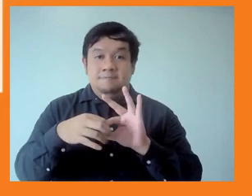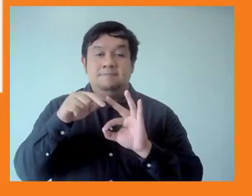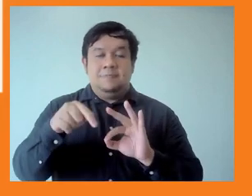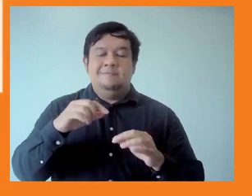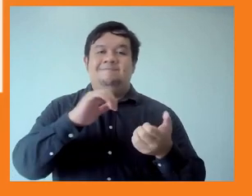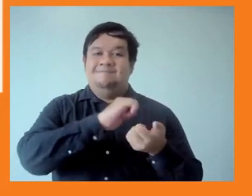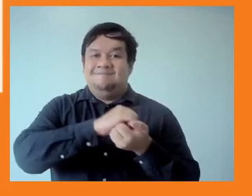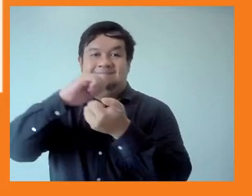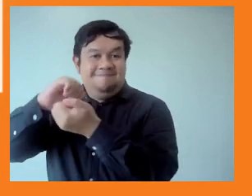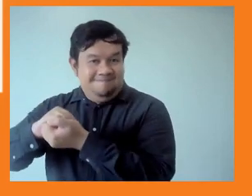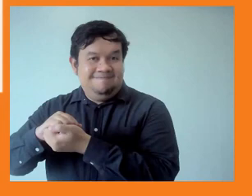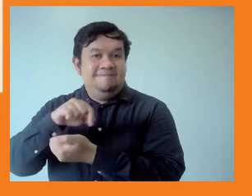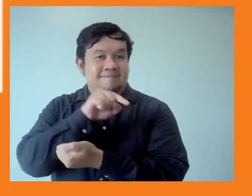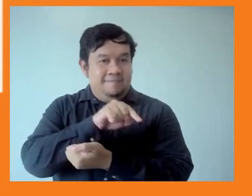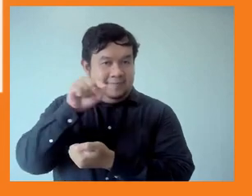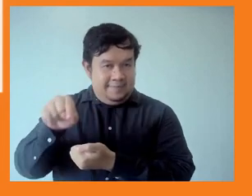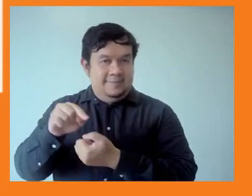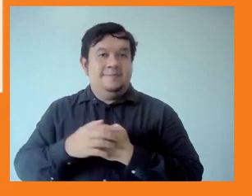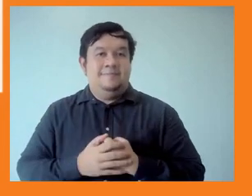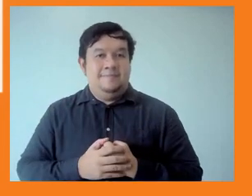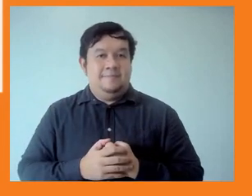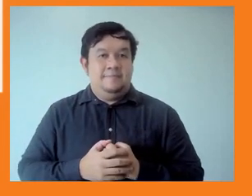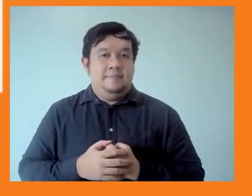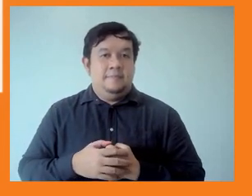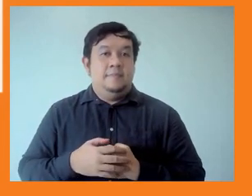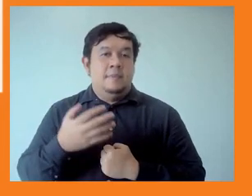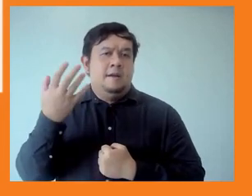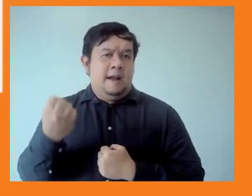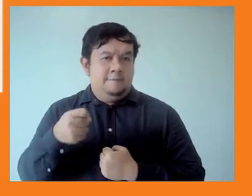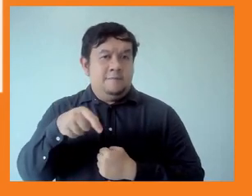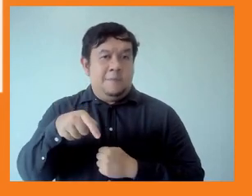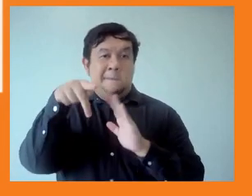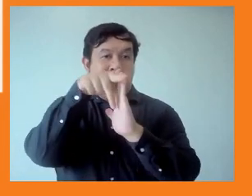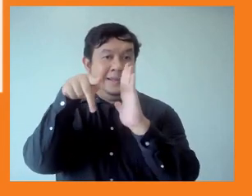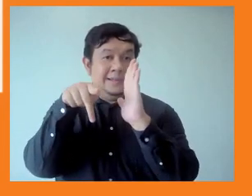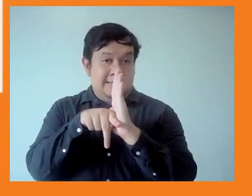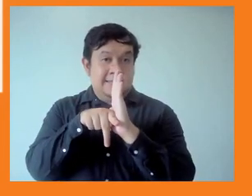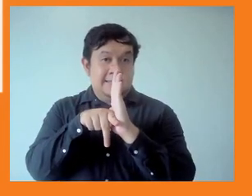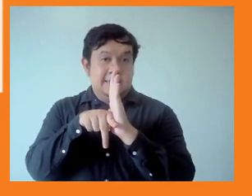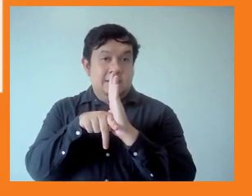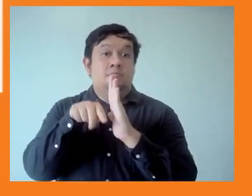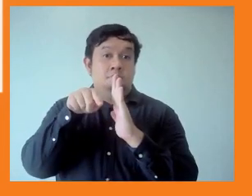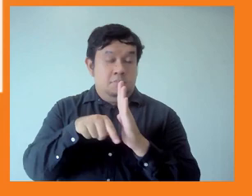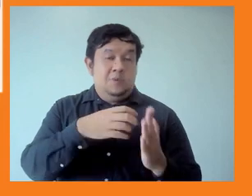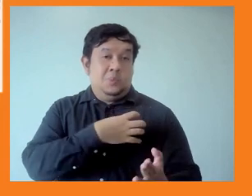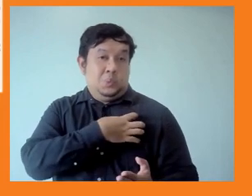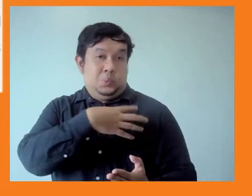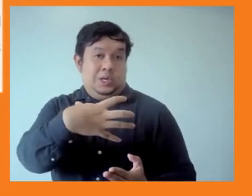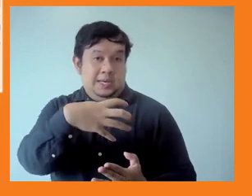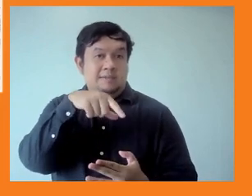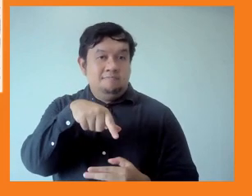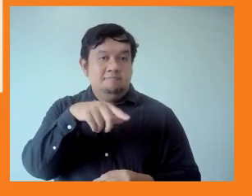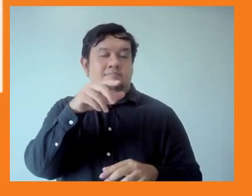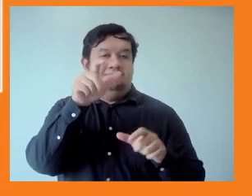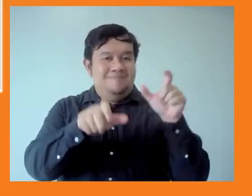the policy options include the global tax on the wealthy, debt relief, loss and damage, and tackling discrimination, which were also